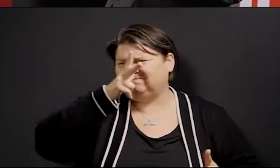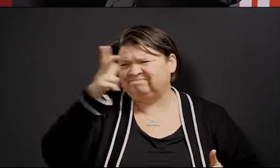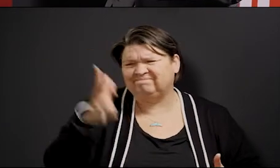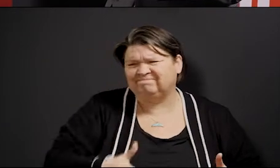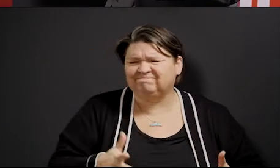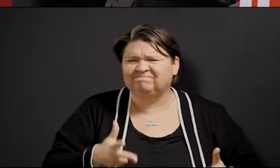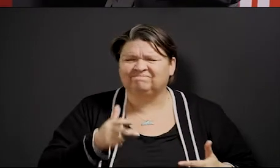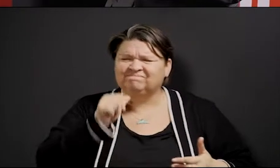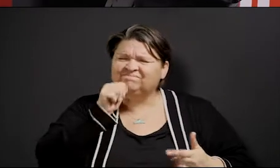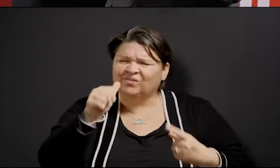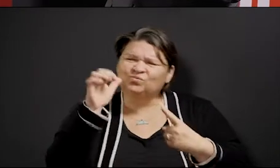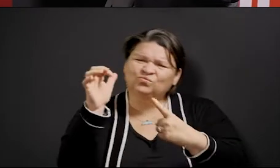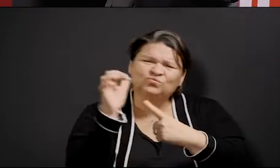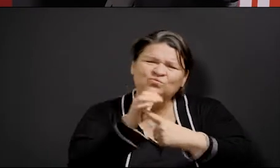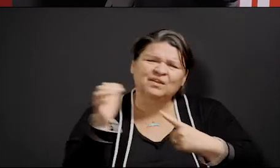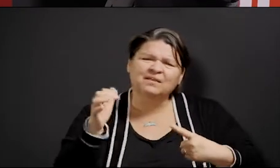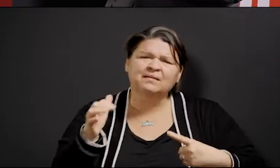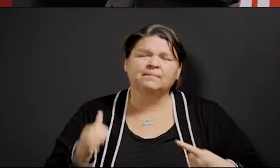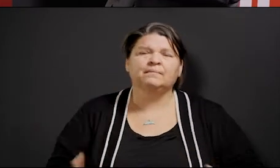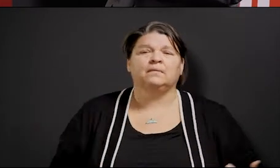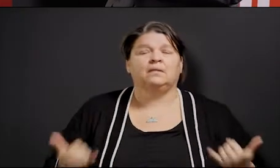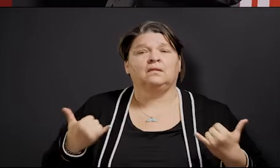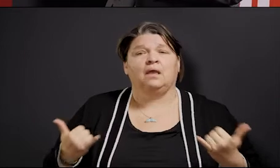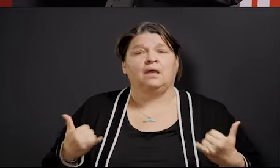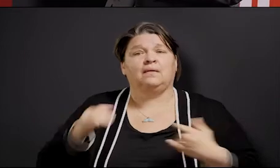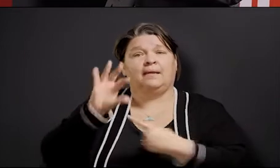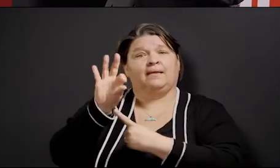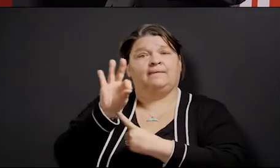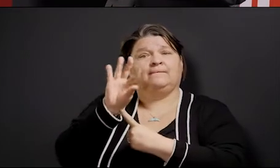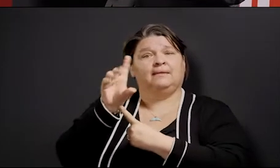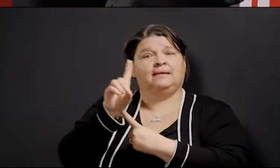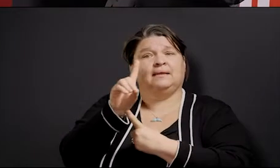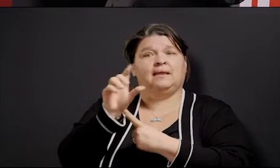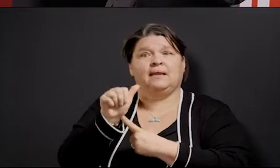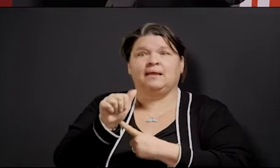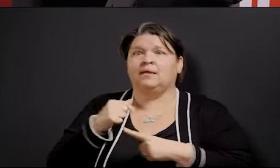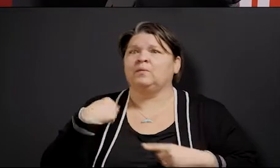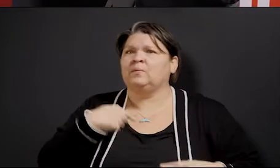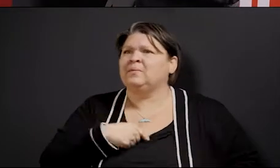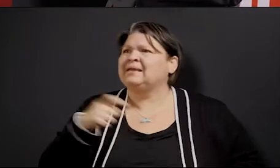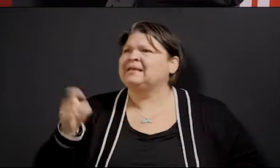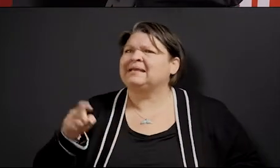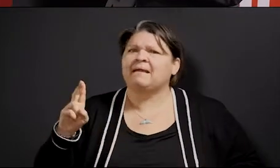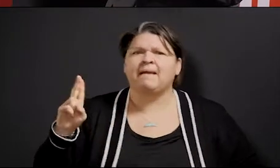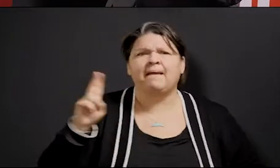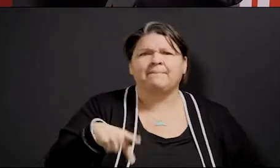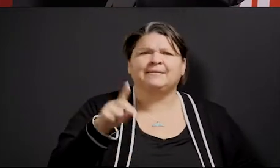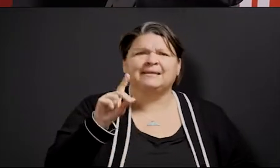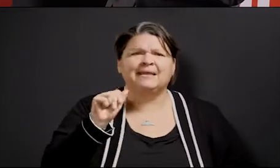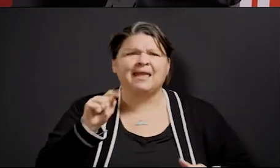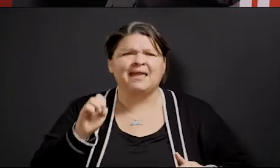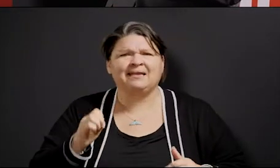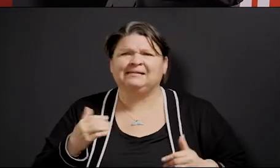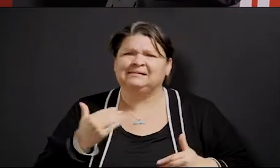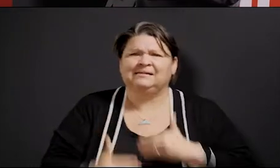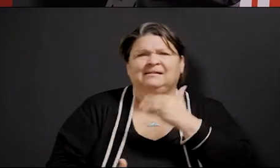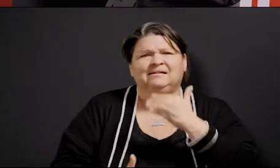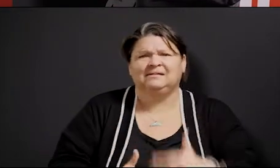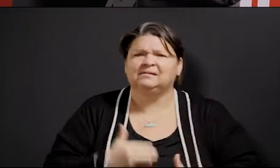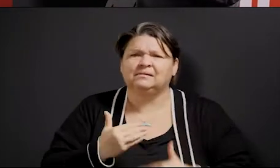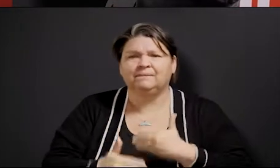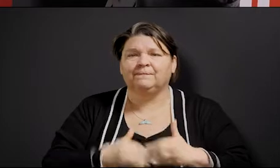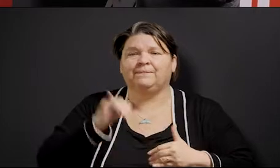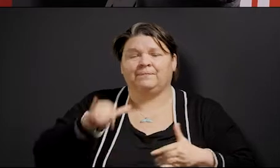the FDA started allowing laboratories to develop their own tests under what's called emergency youth